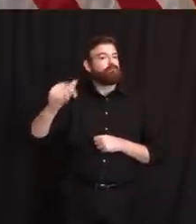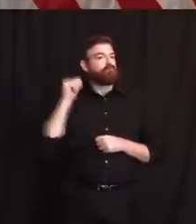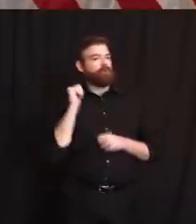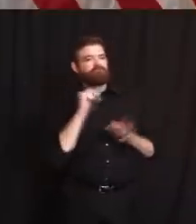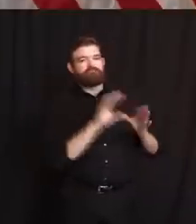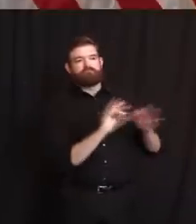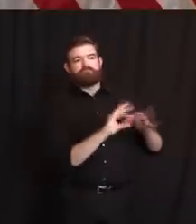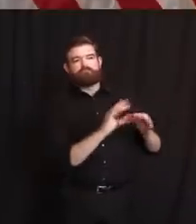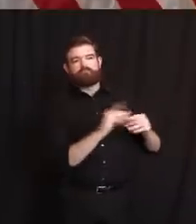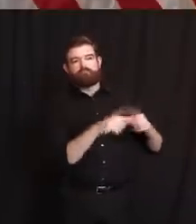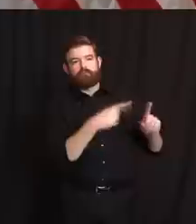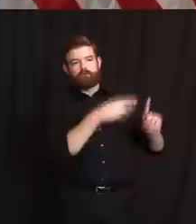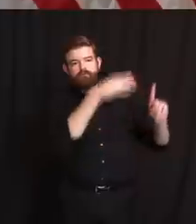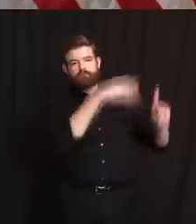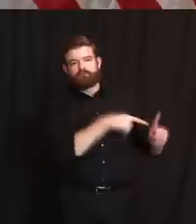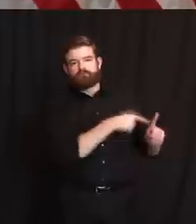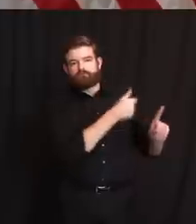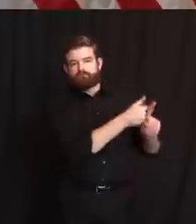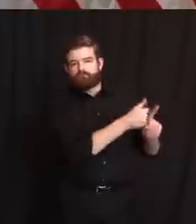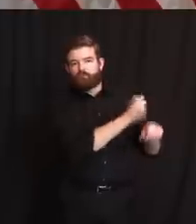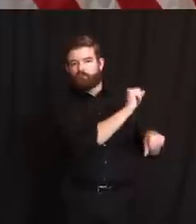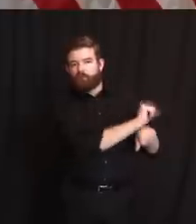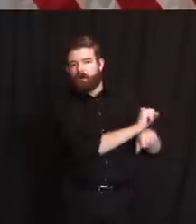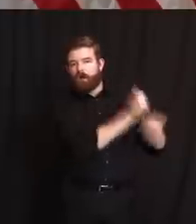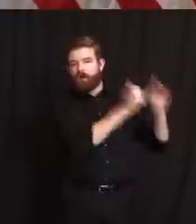dealing with the crisis. Would you be satisfied?